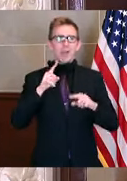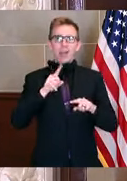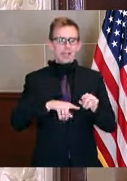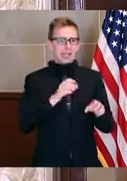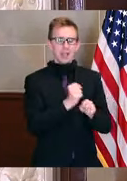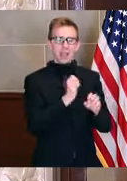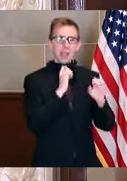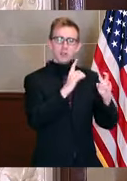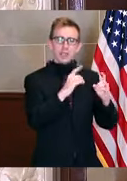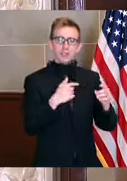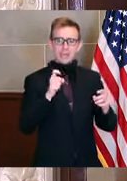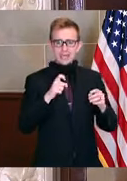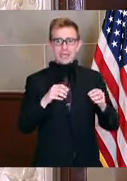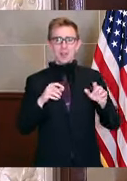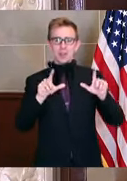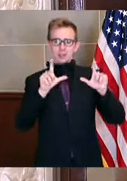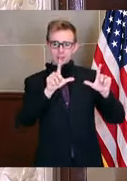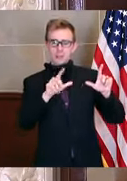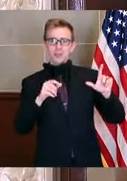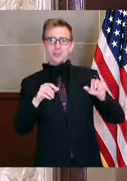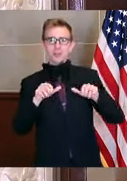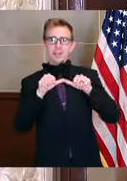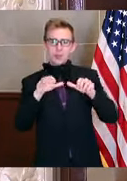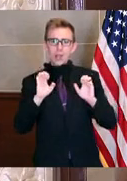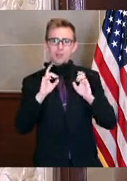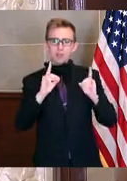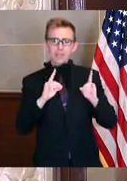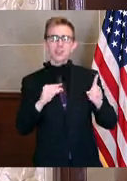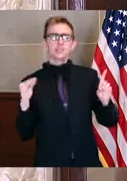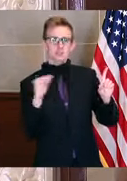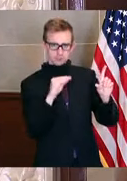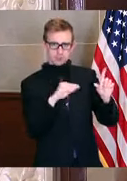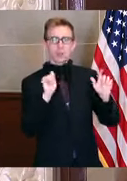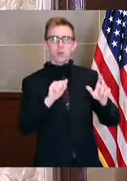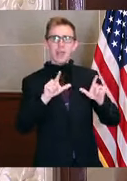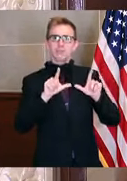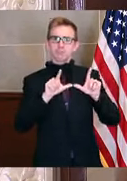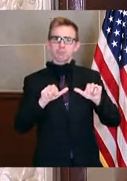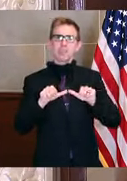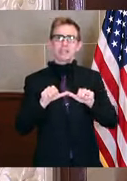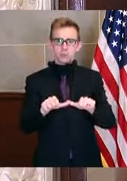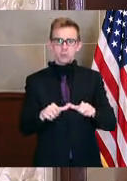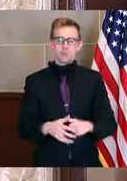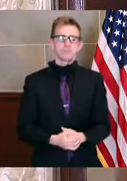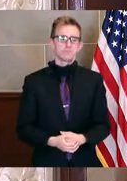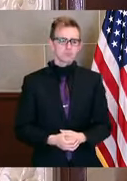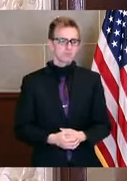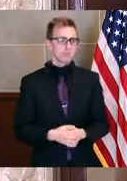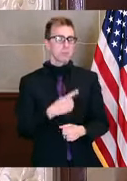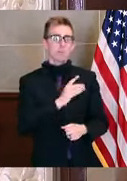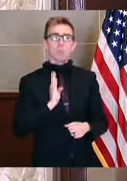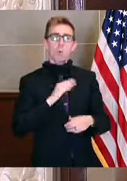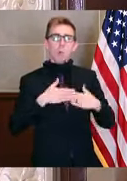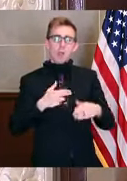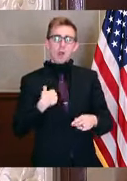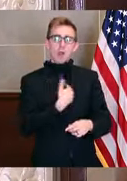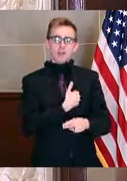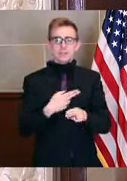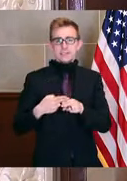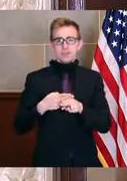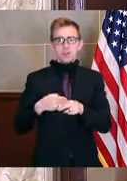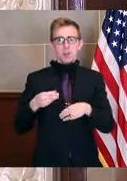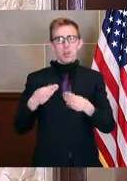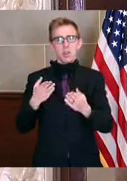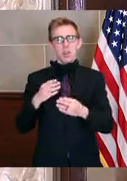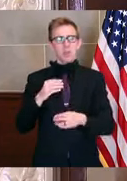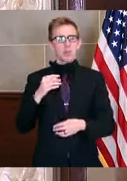or the renewal of a license. The department issued a bulletin that enabled us to temporarily offer resident